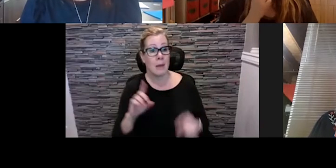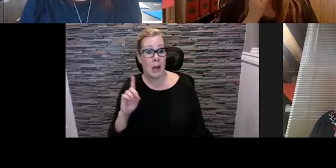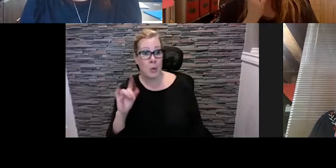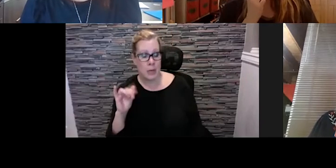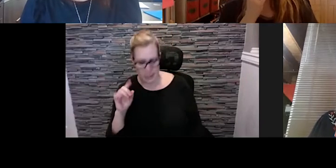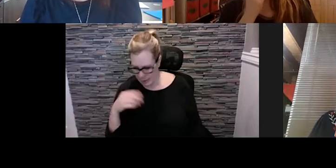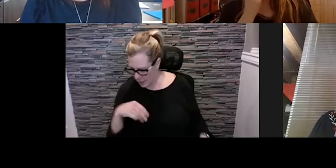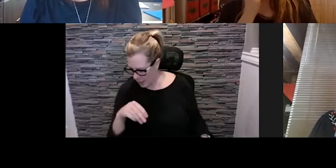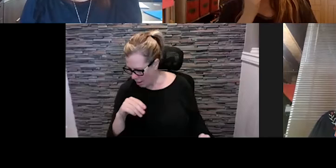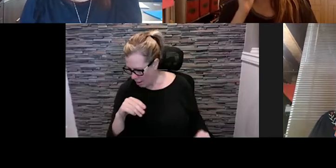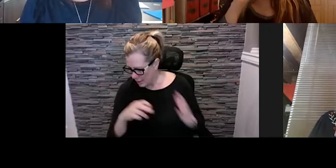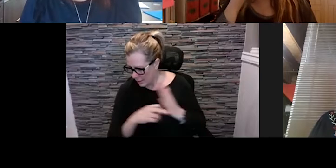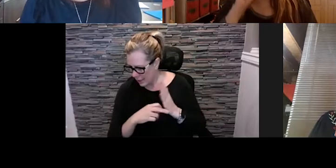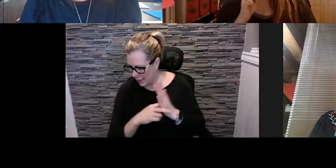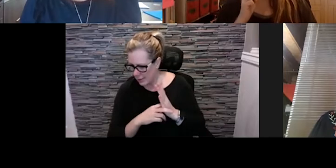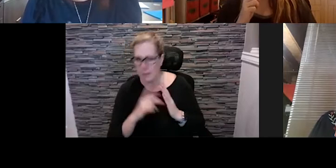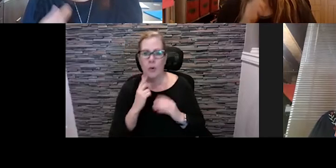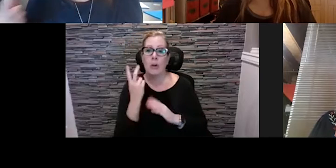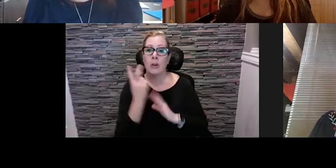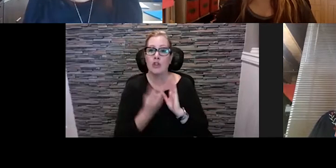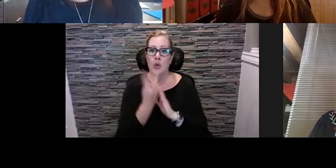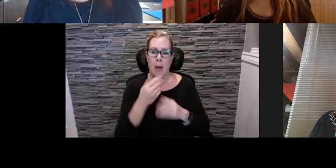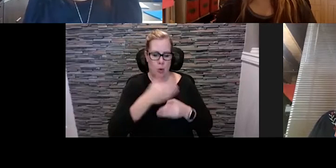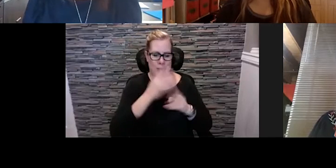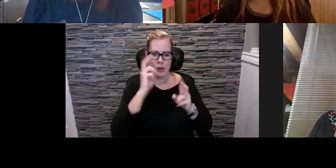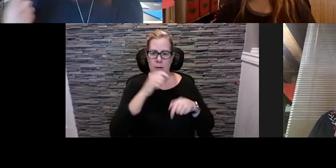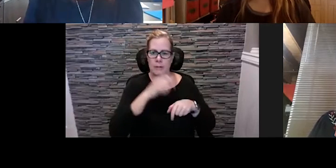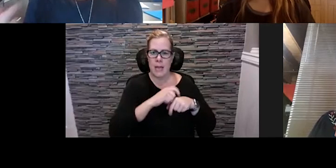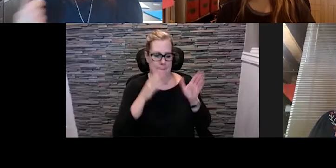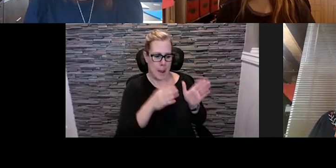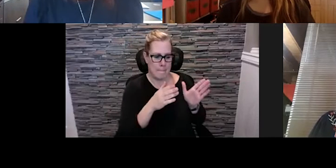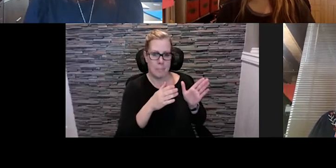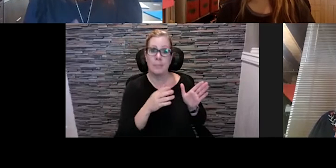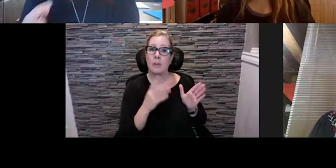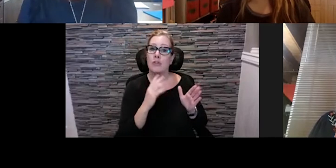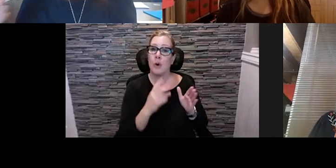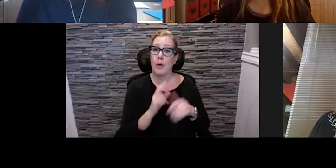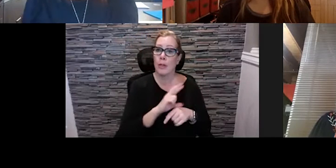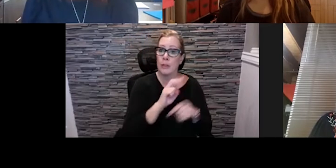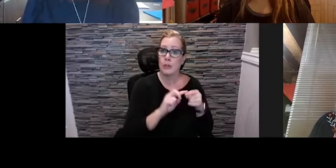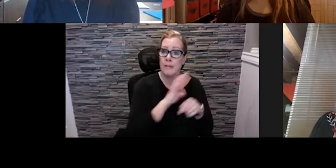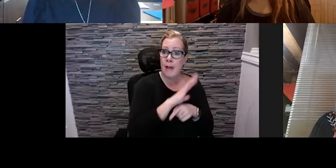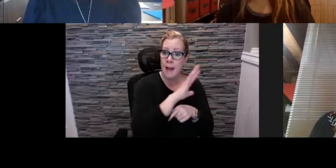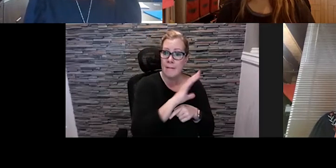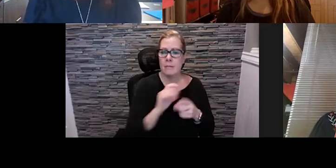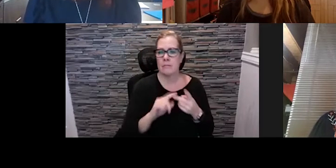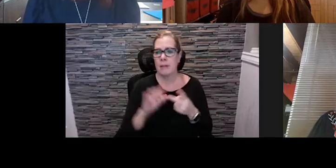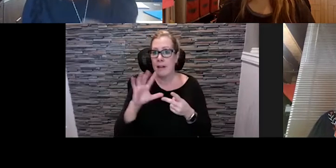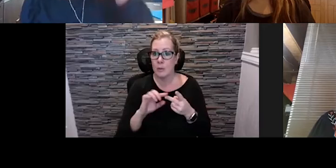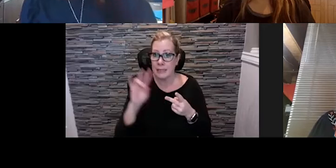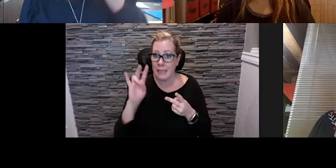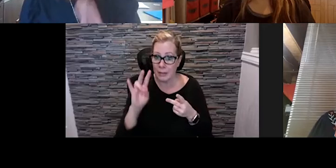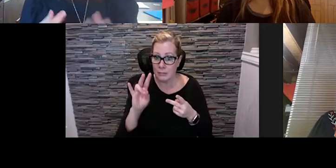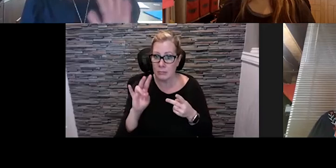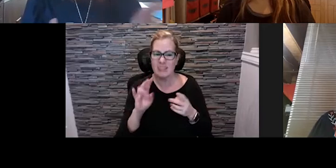tickets for a two hour window instead of the entire event. You bought a ticket from three to five from five to seven, and we sold those